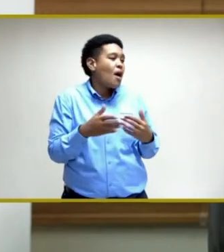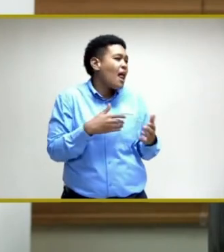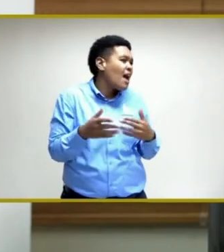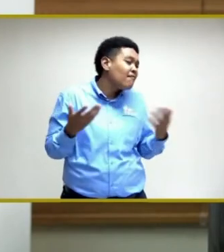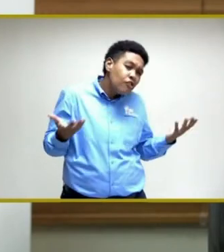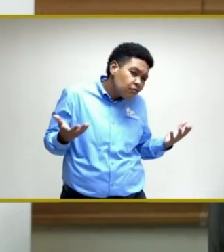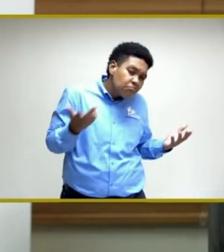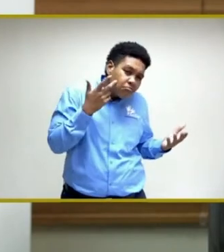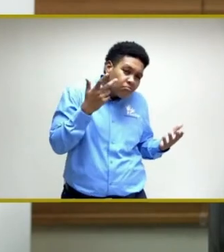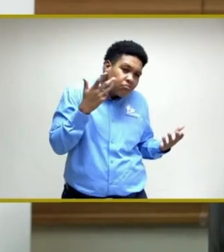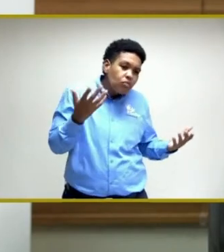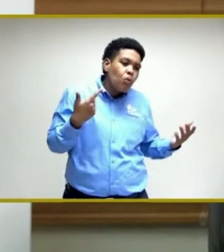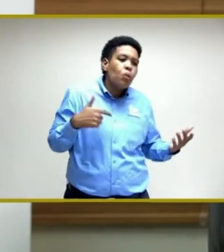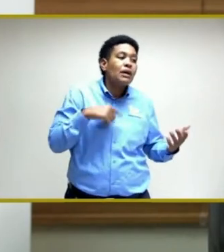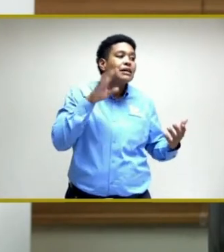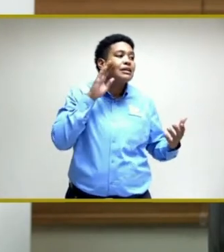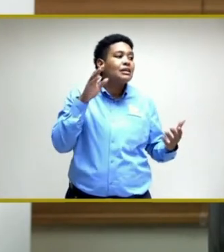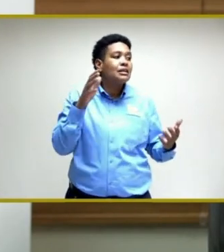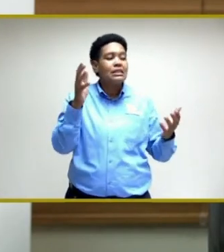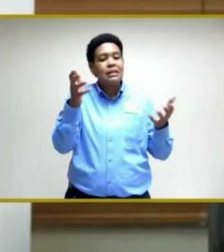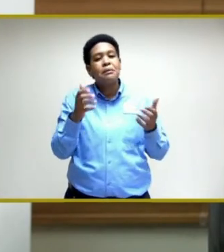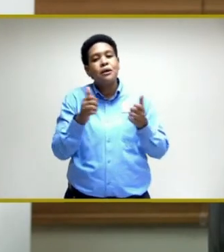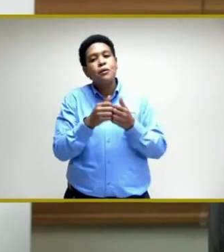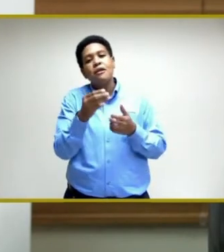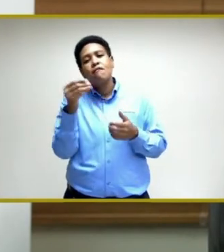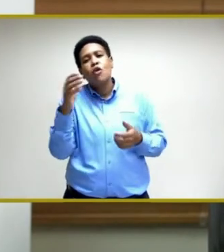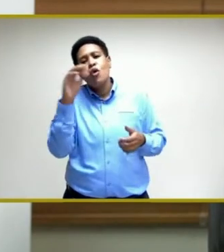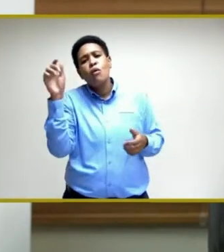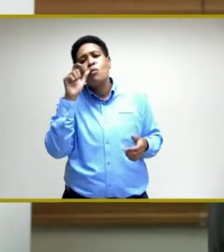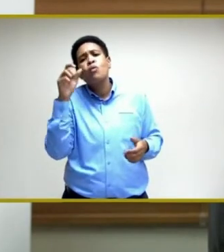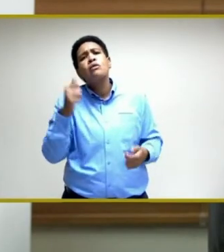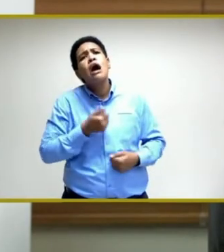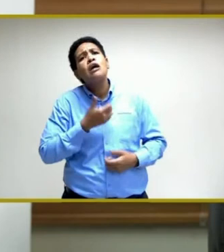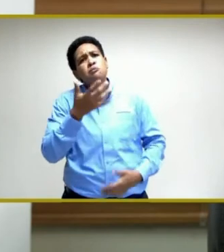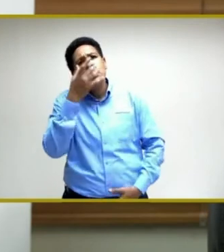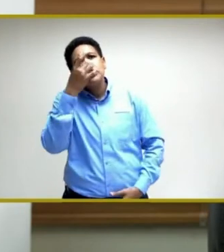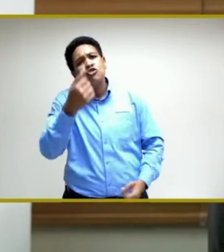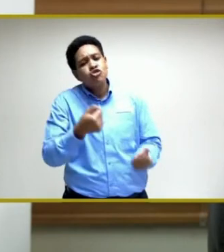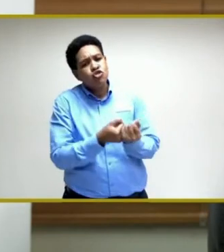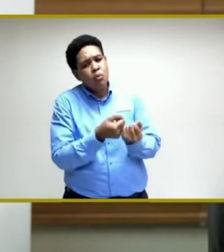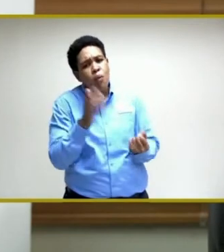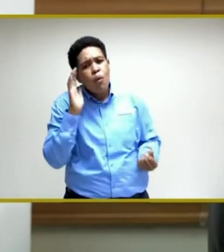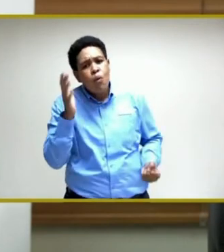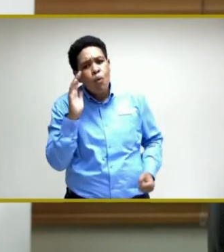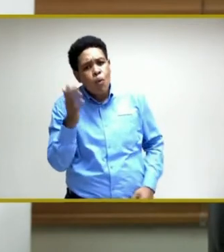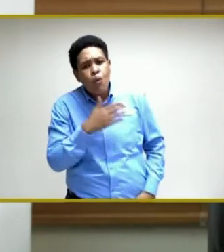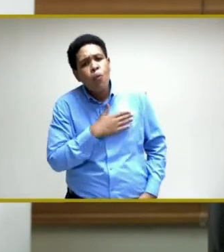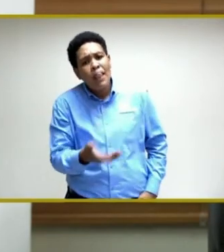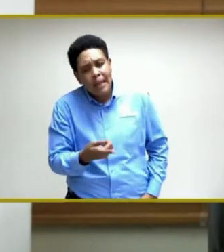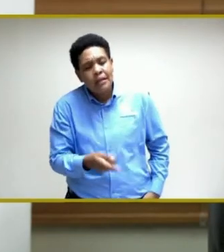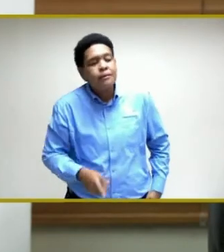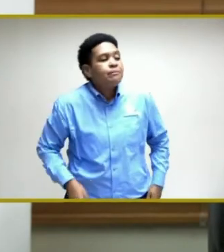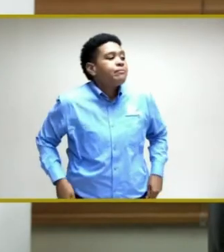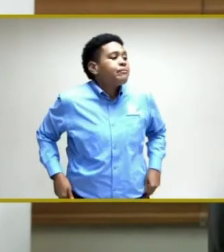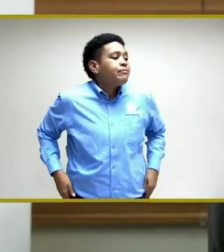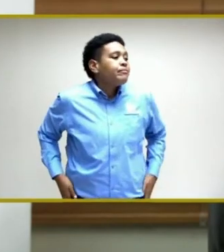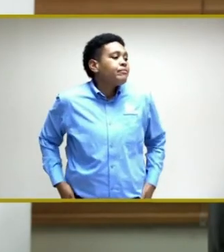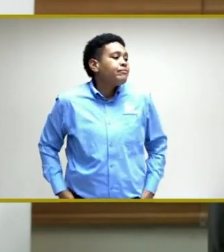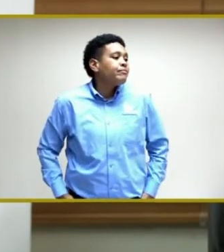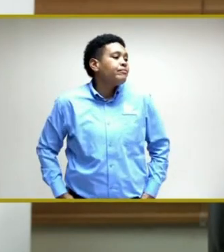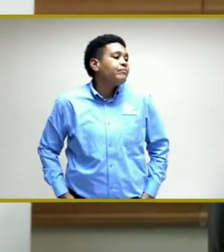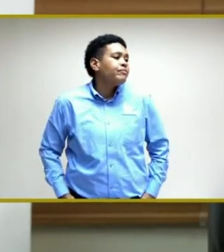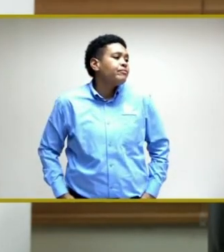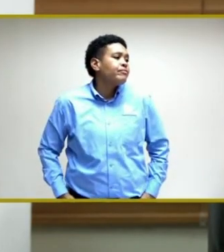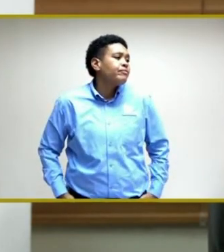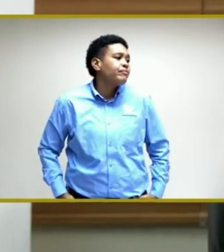And we're speaking to a few companies who have expressed an interest in that. I normally don't do this, but I'm